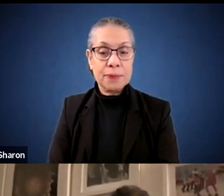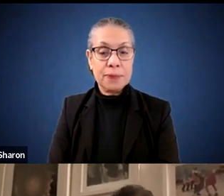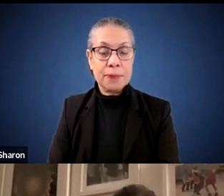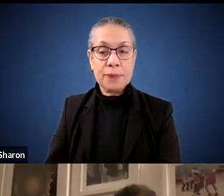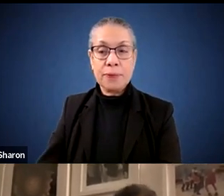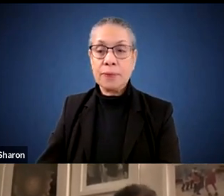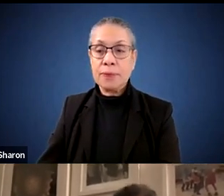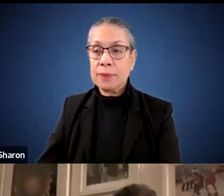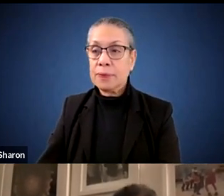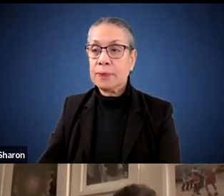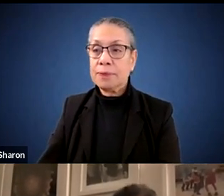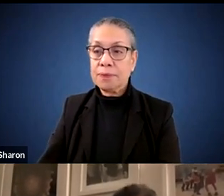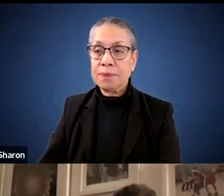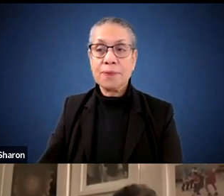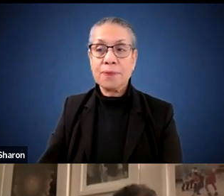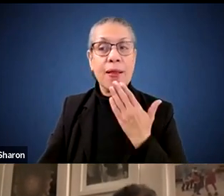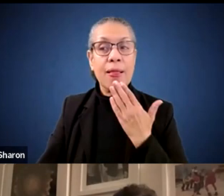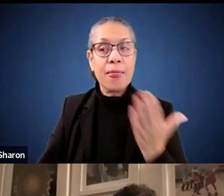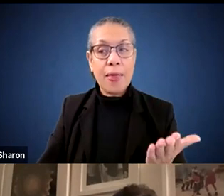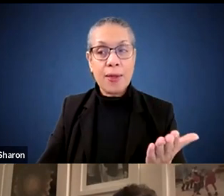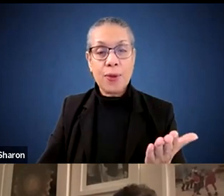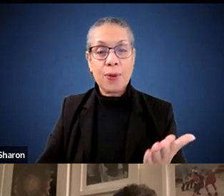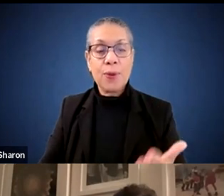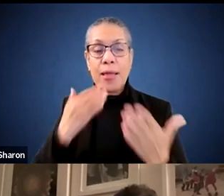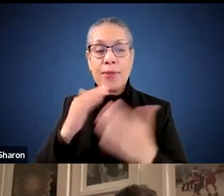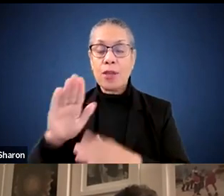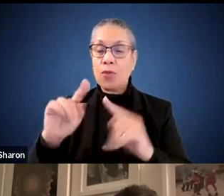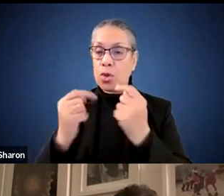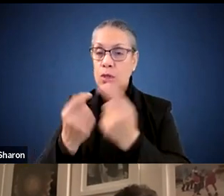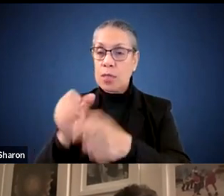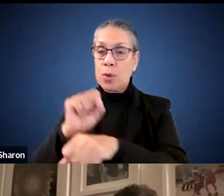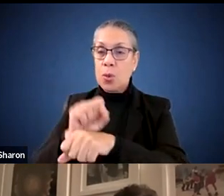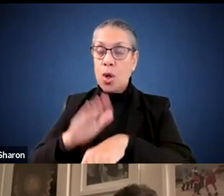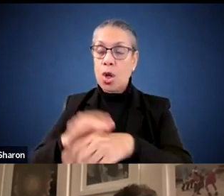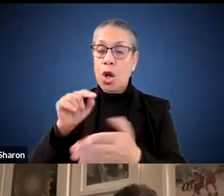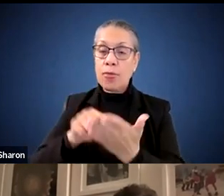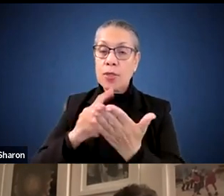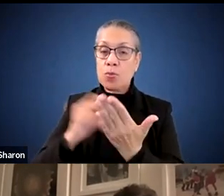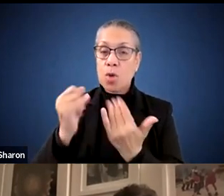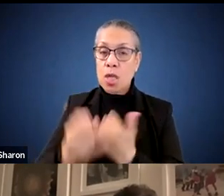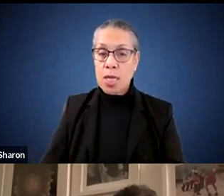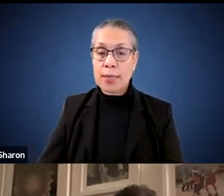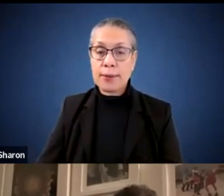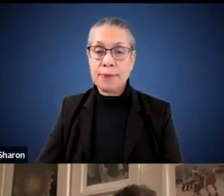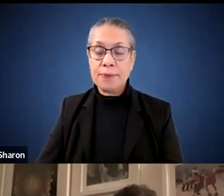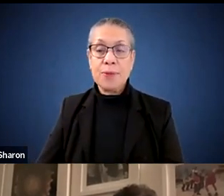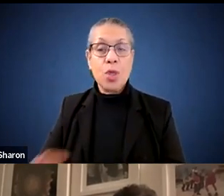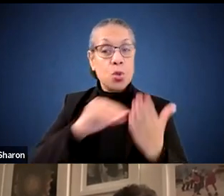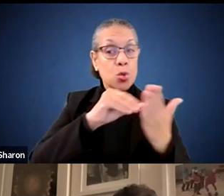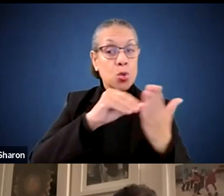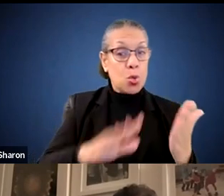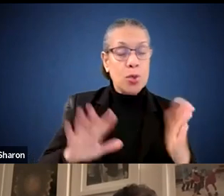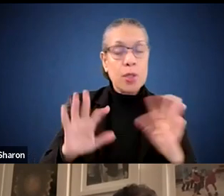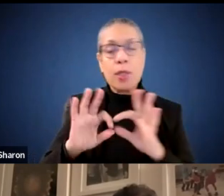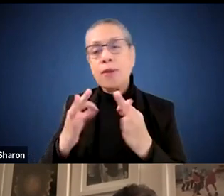Thank you, Ms. Stanislas, and thank you to your entire team for their work on this exciting project, which our students and families so